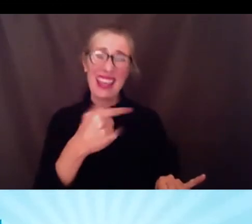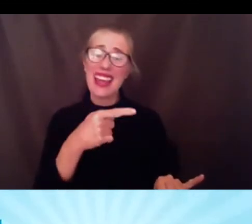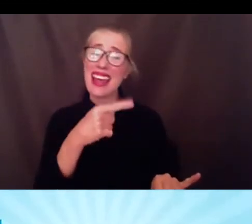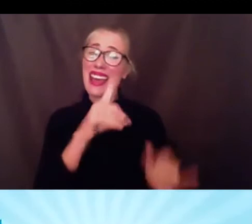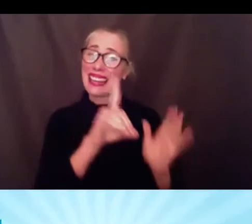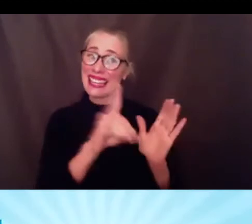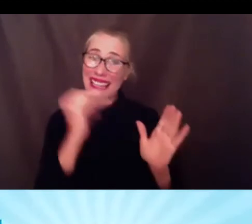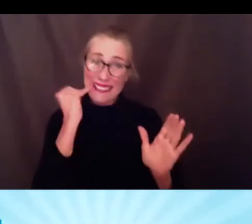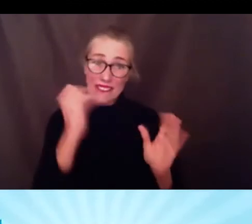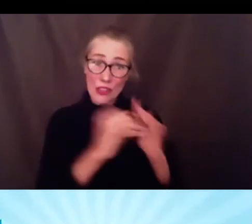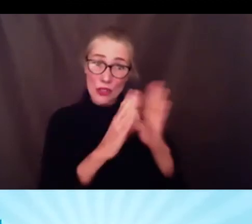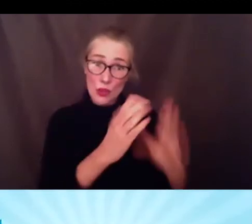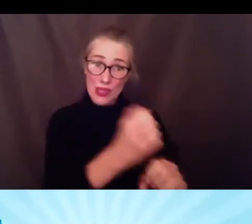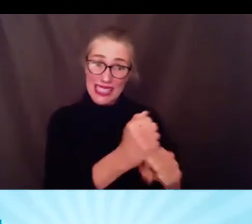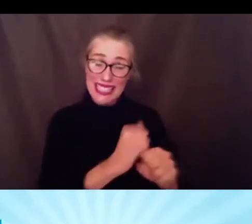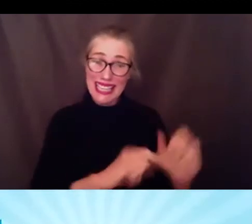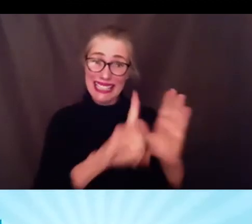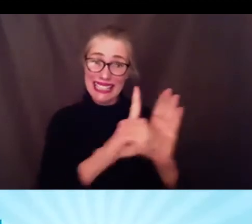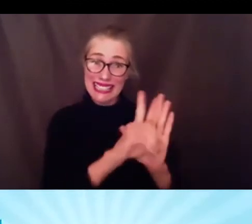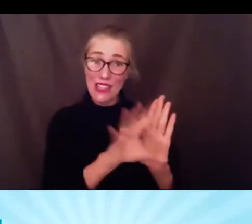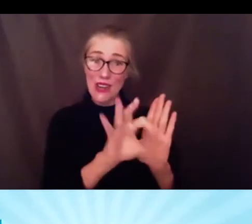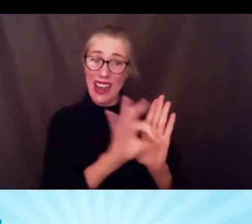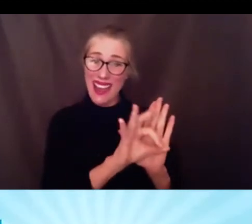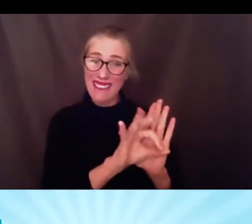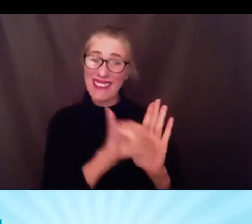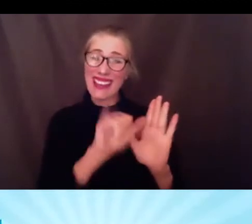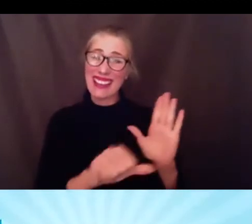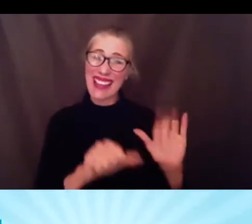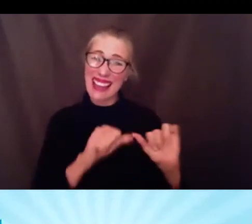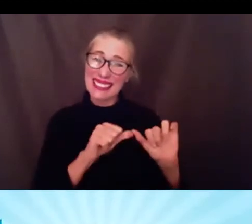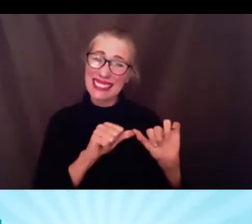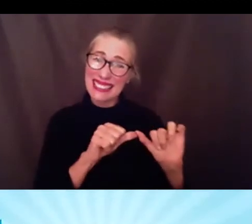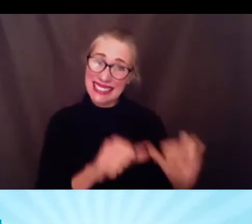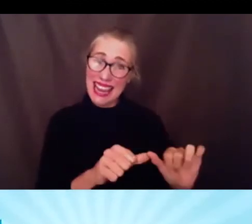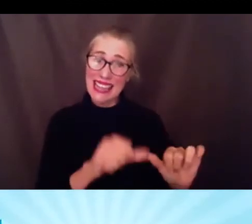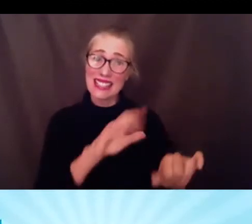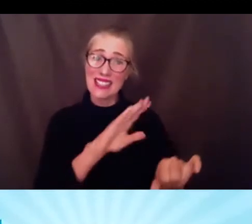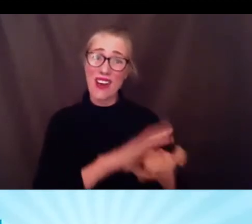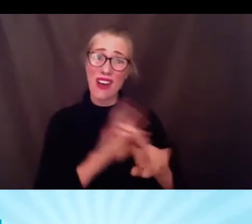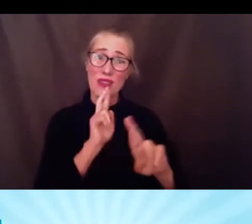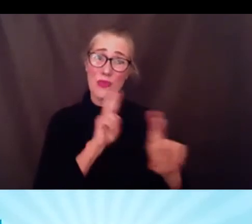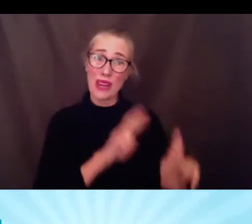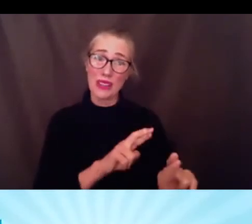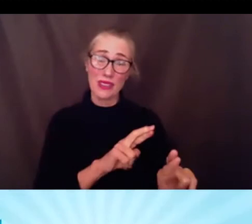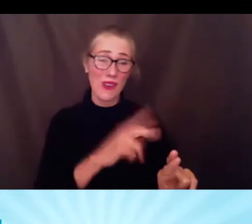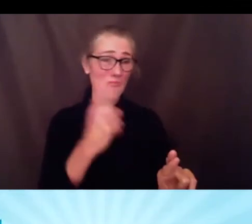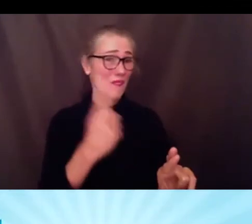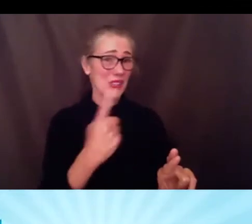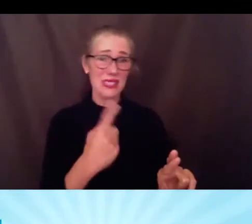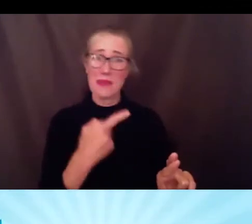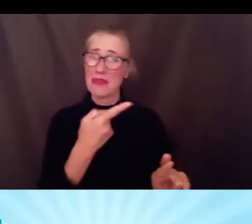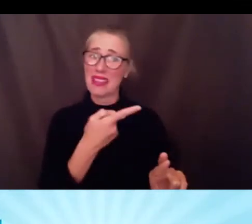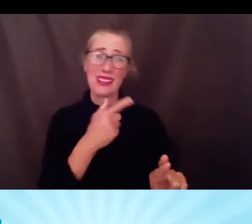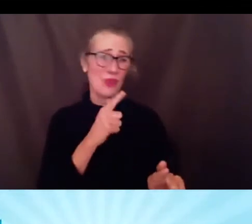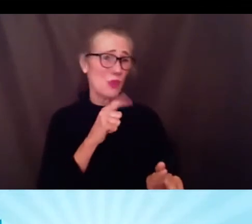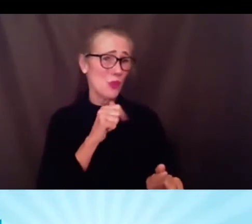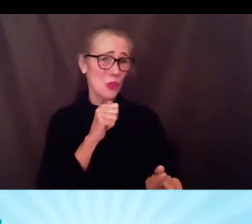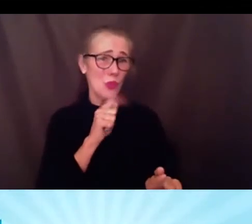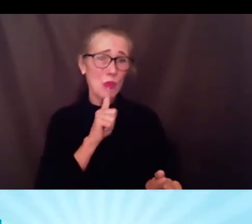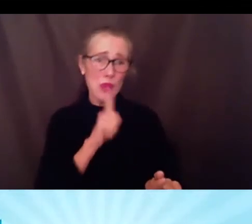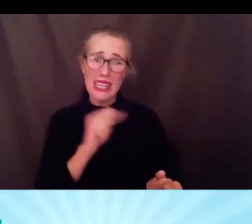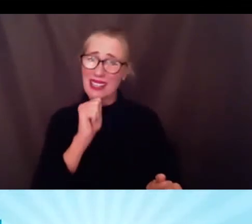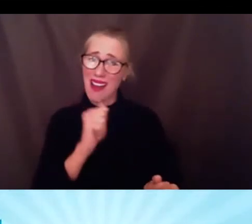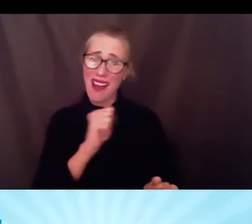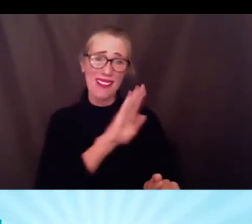or an f for circumstances that they're that are beyond their control the other choice might be that